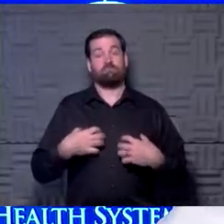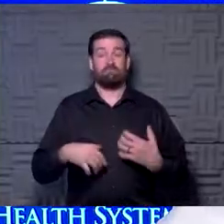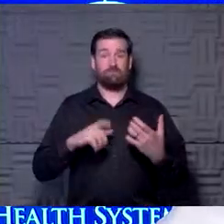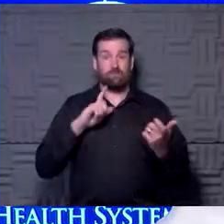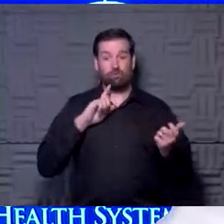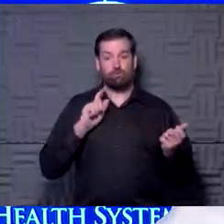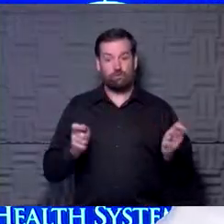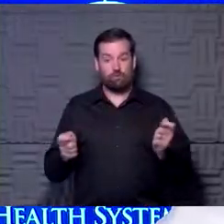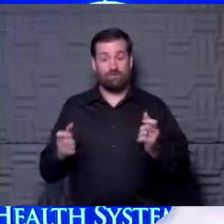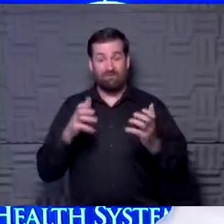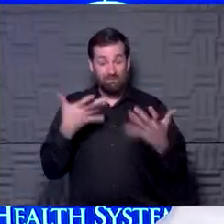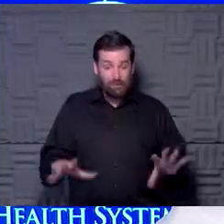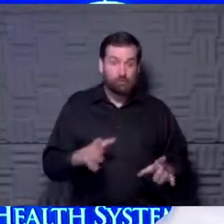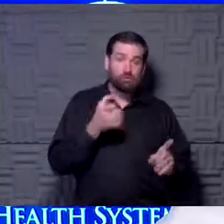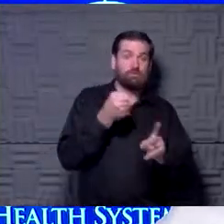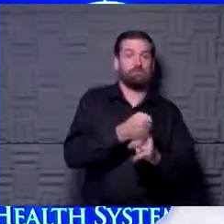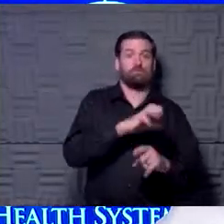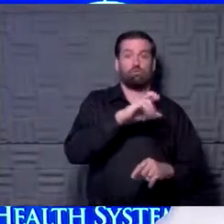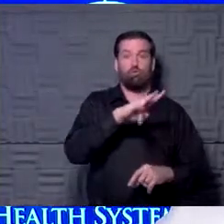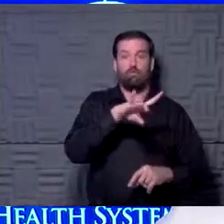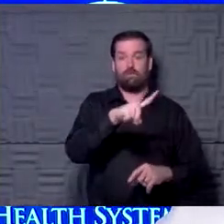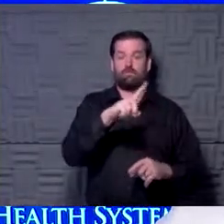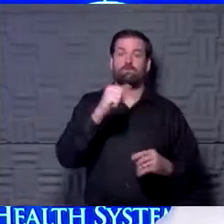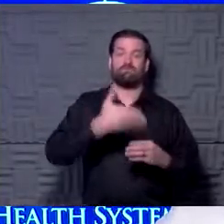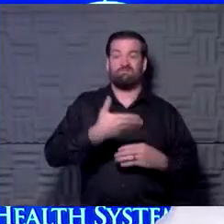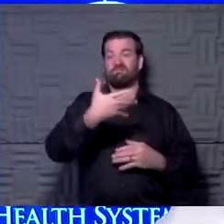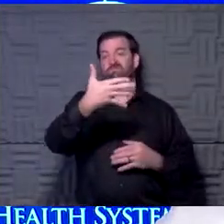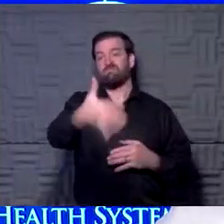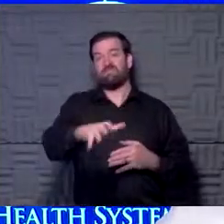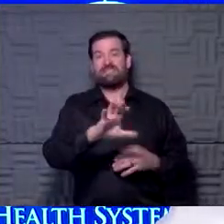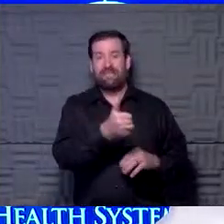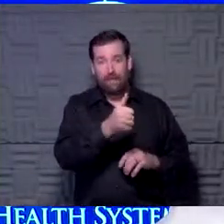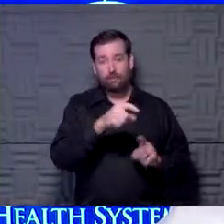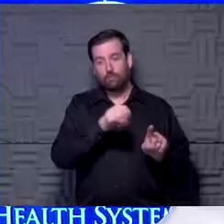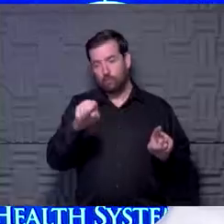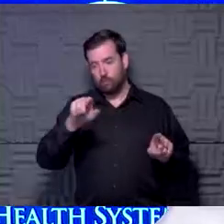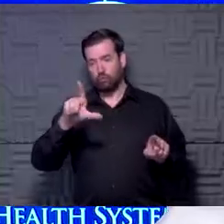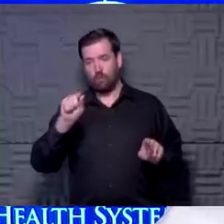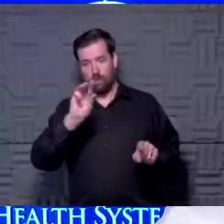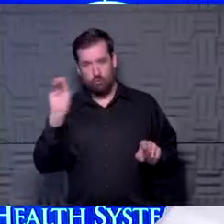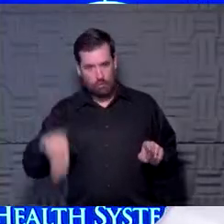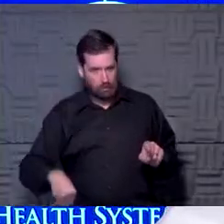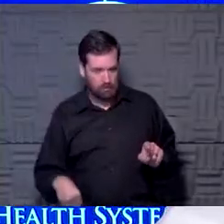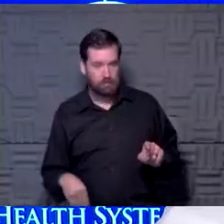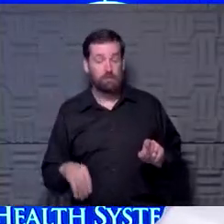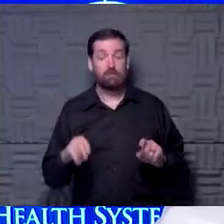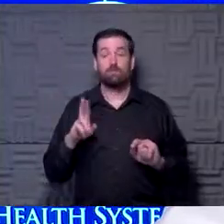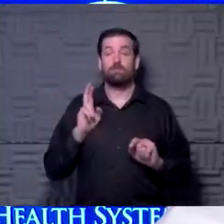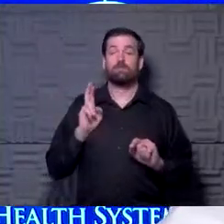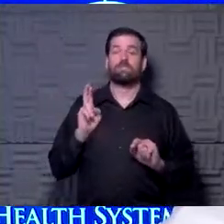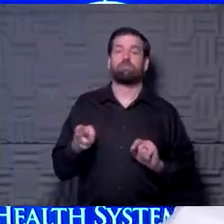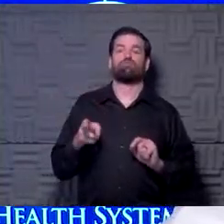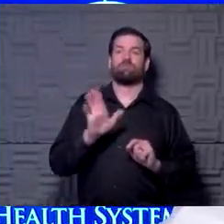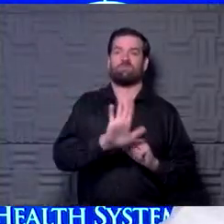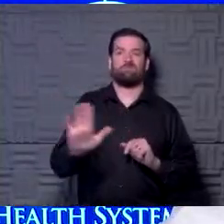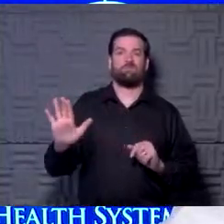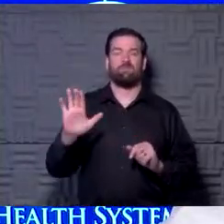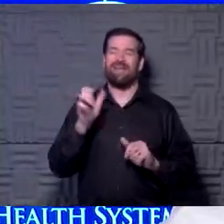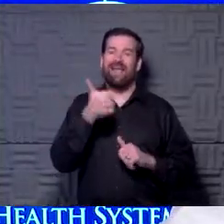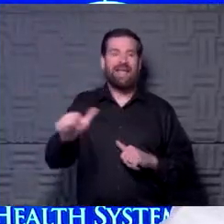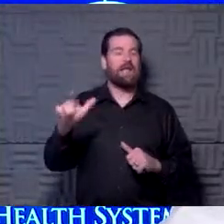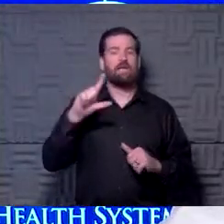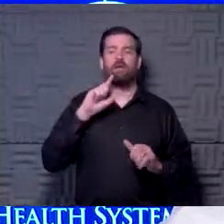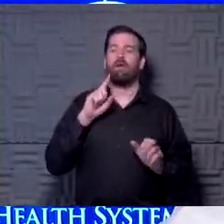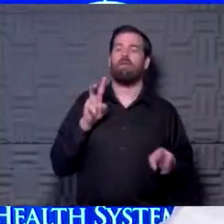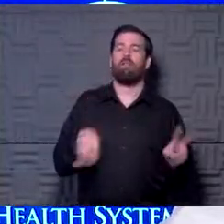changes after COVID that can sometimes persist in 10 to 20% of people. So I think a history for how short of breath, if there's any sense of